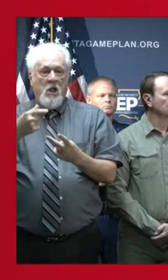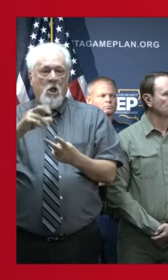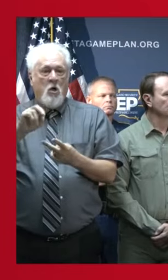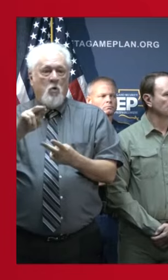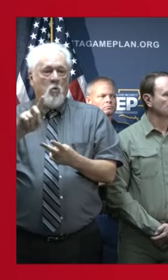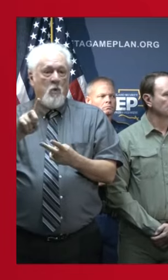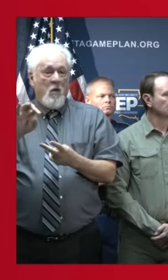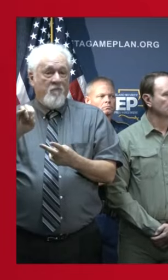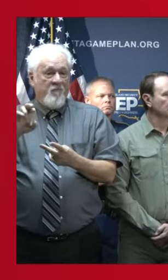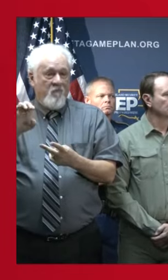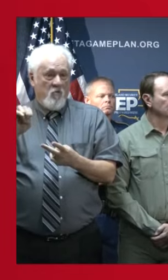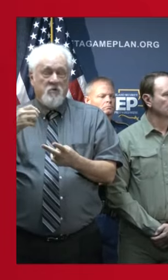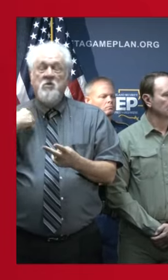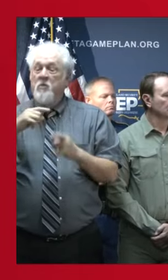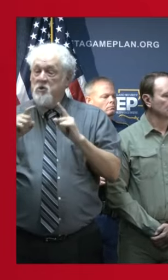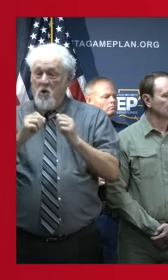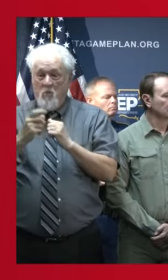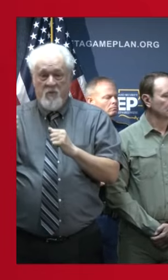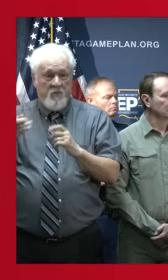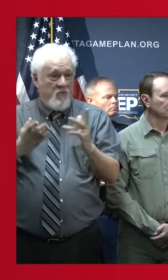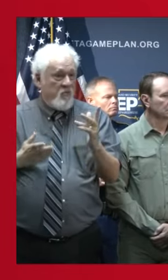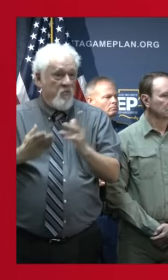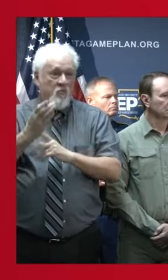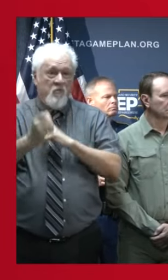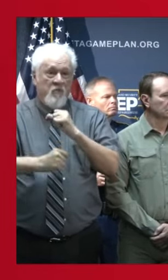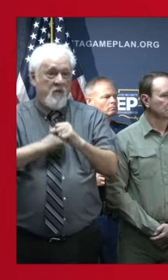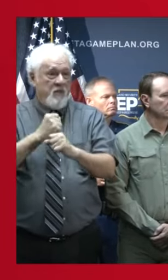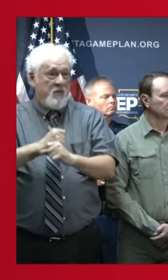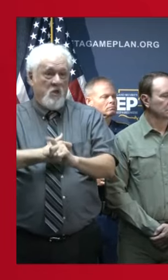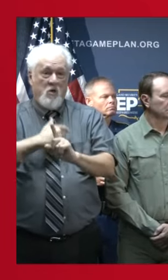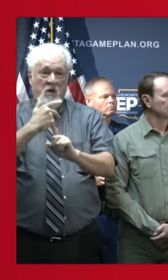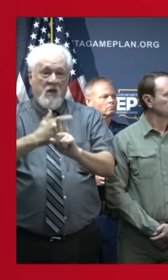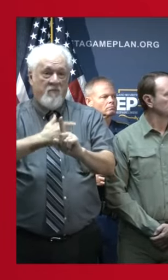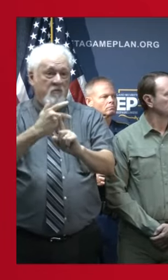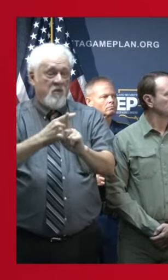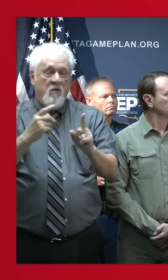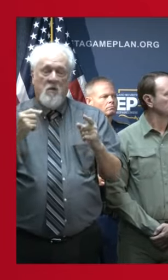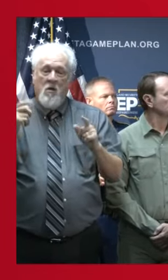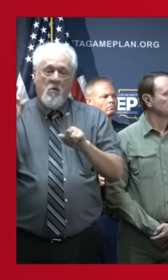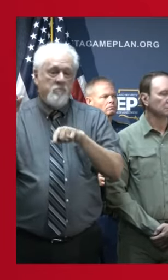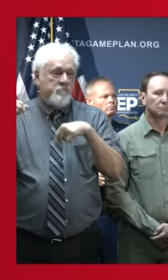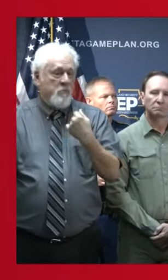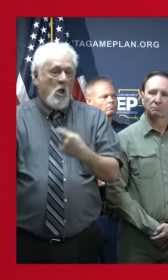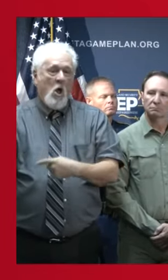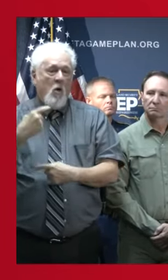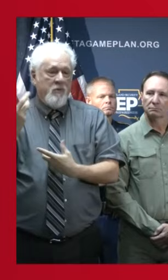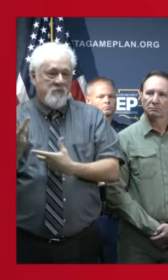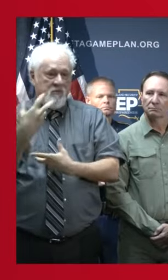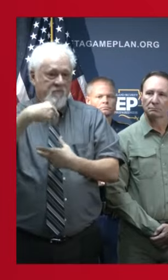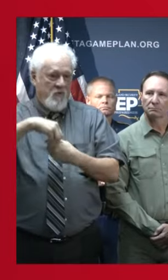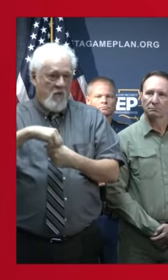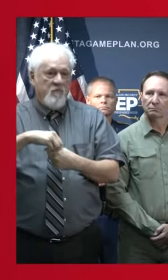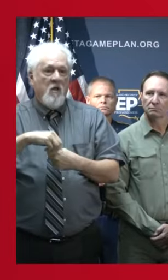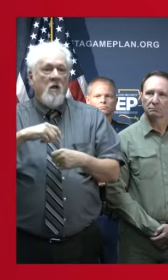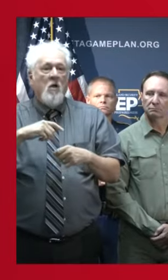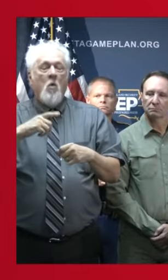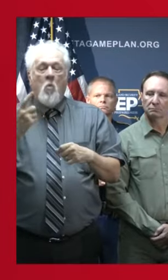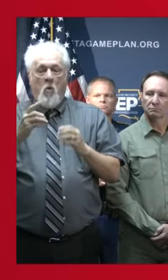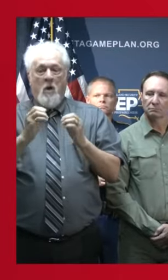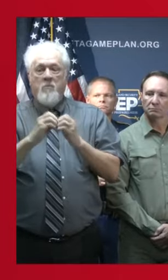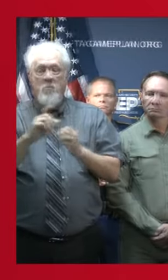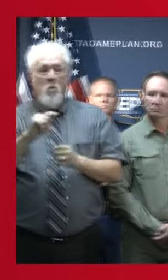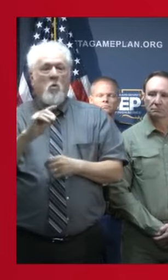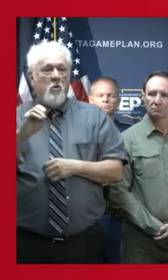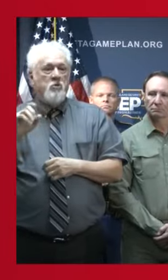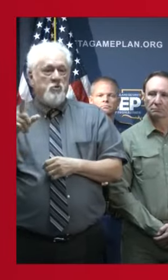they are—we do talk to them throughout the year, every quarter, and they're always involved and integral in our process. It's just one more tool in our